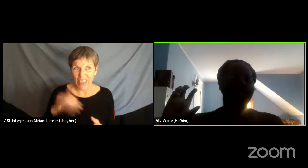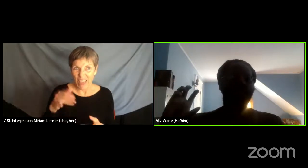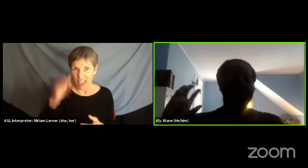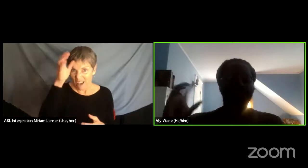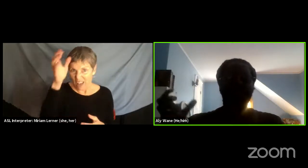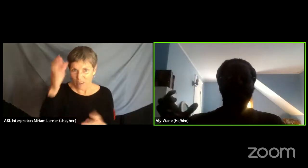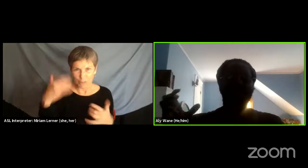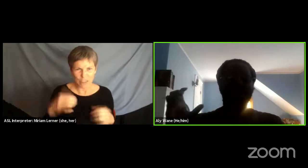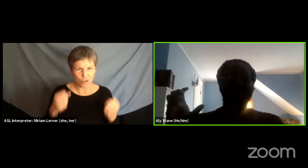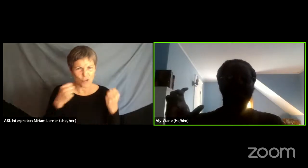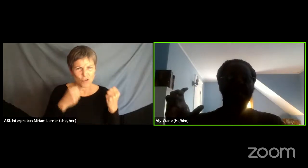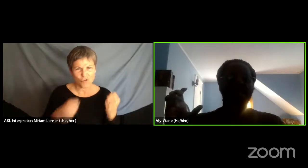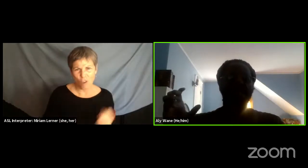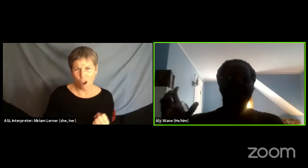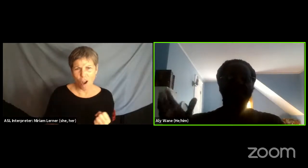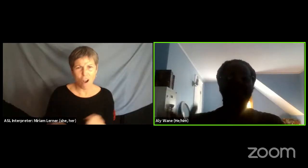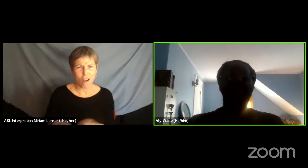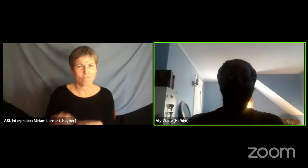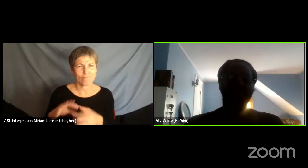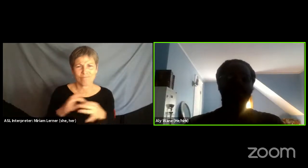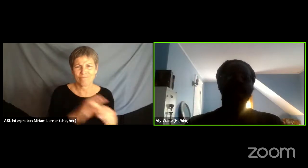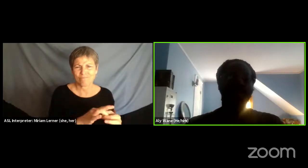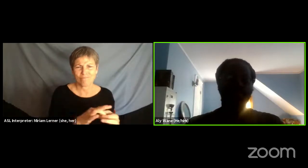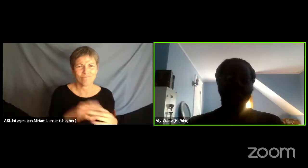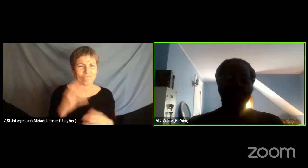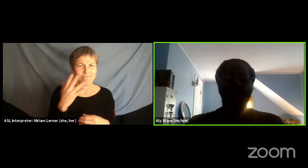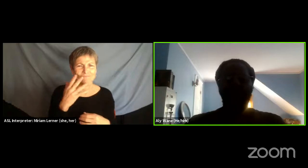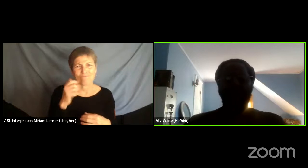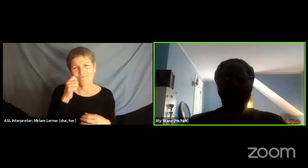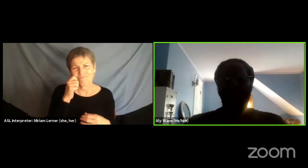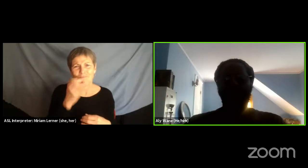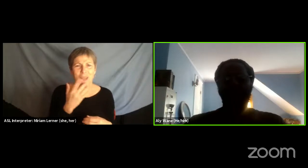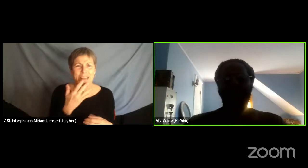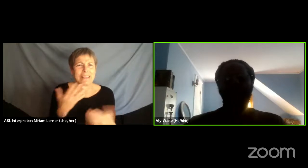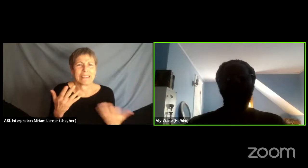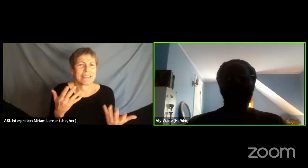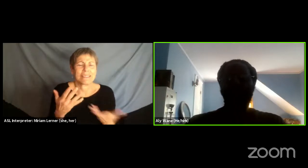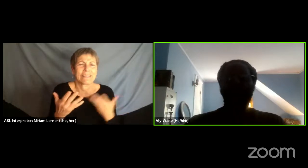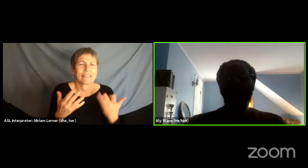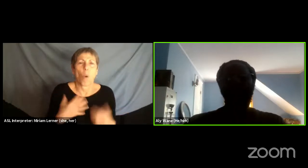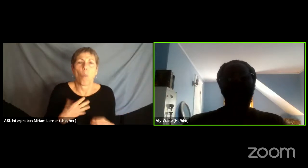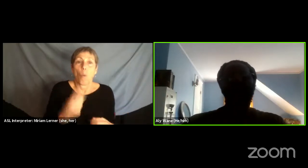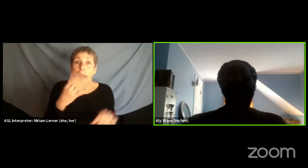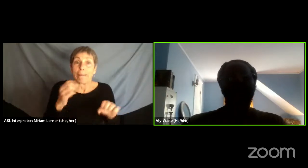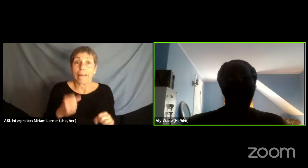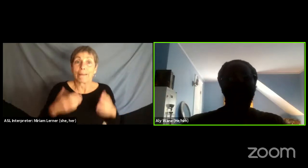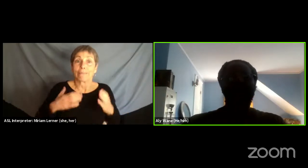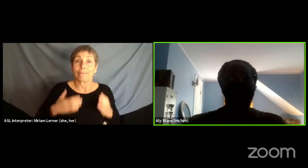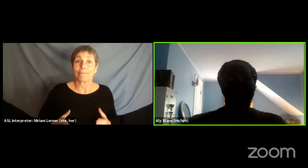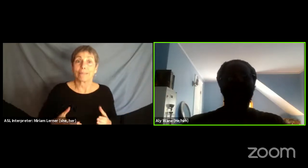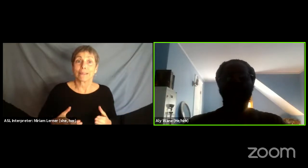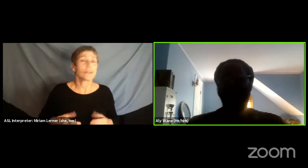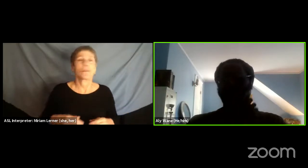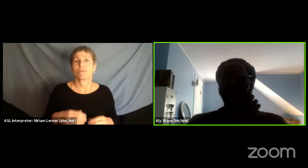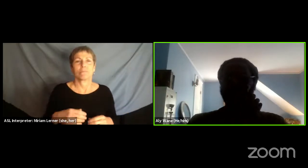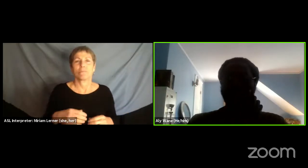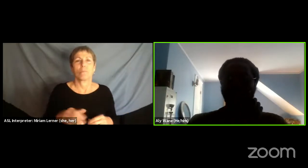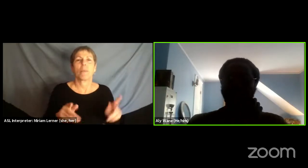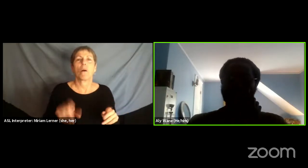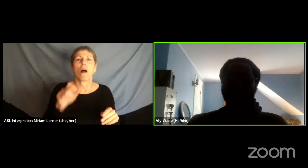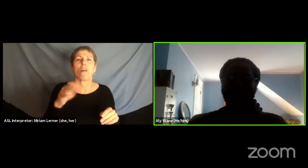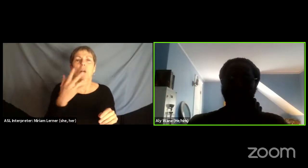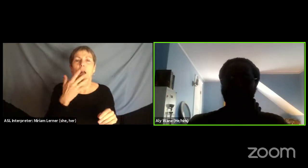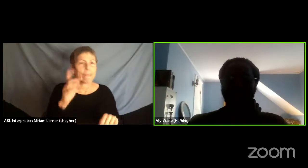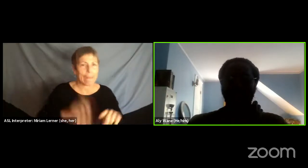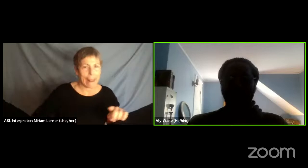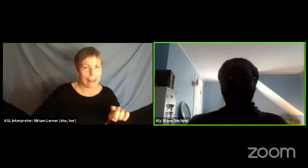very much racialized and centered in whiteness. So what I wanted to mention about sort of the work